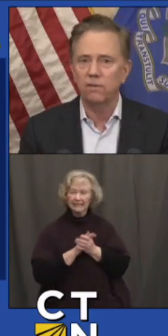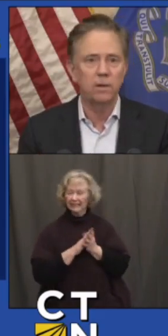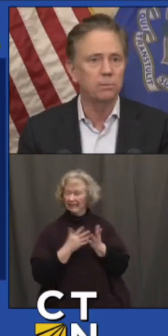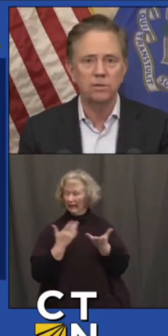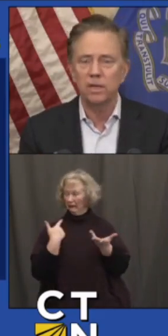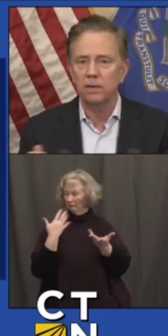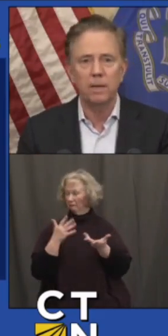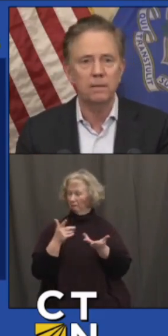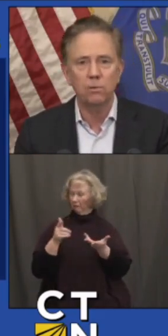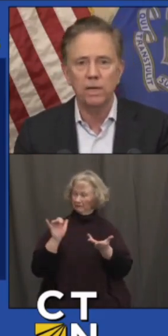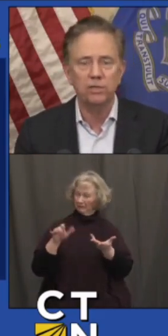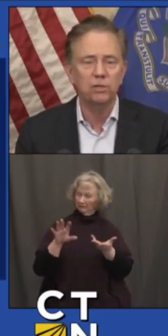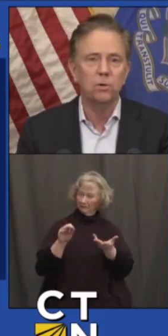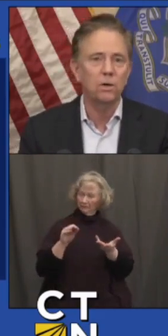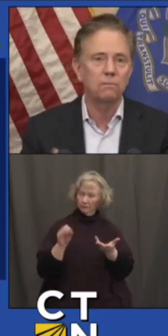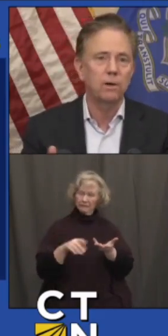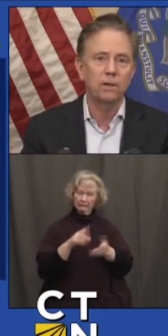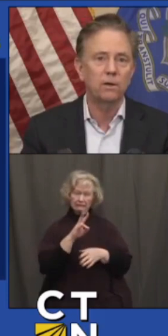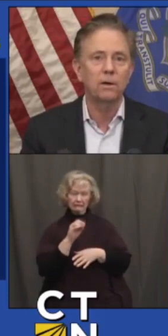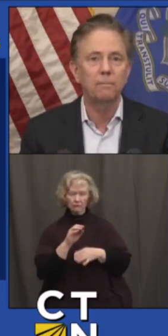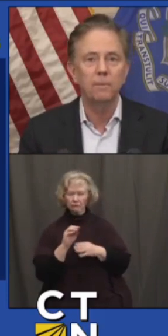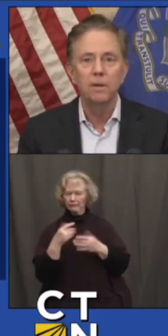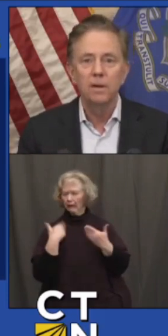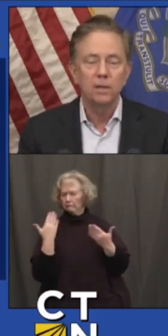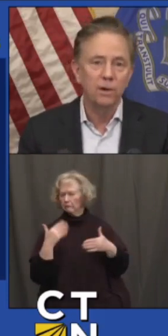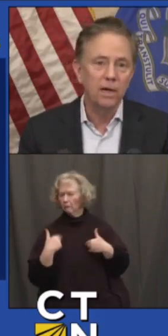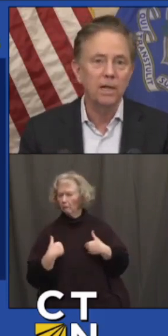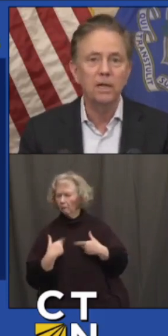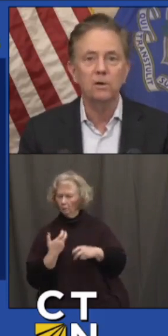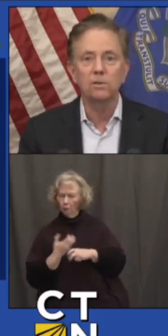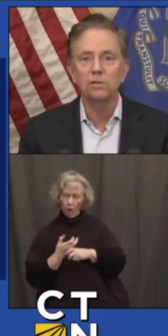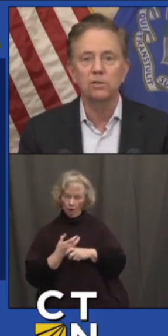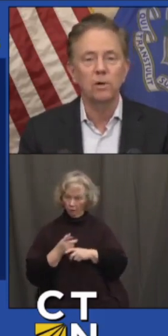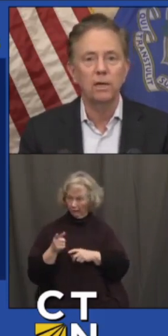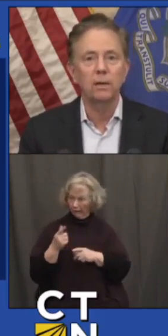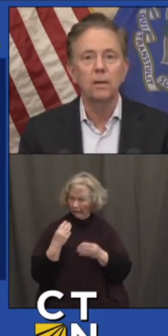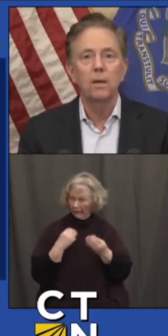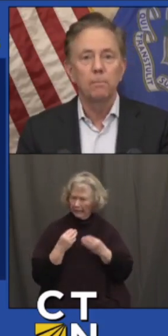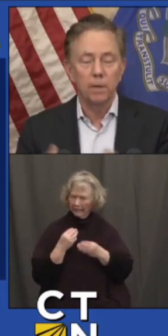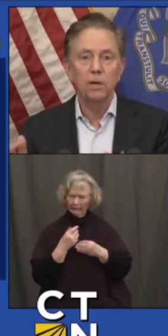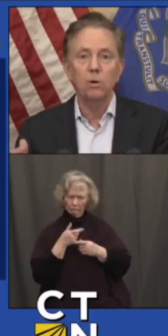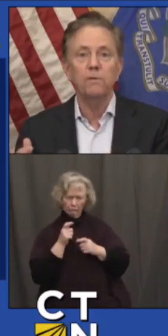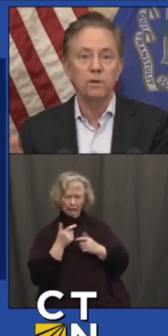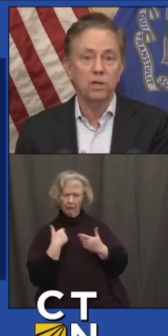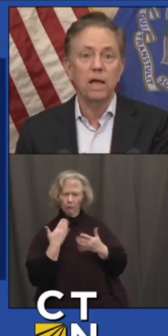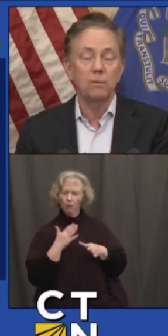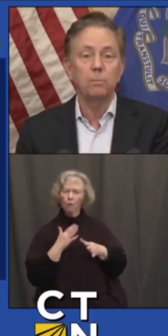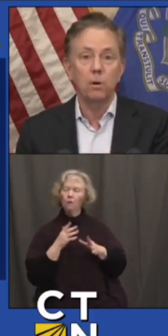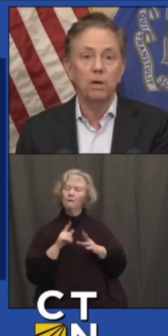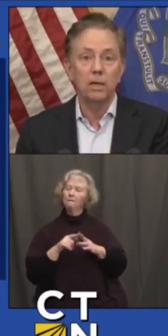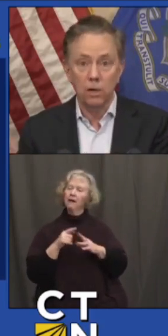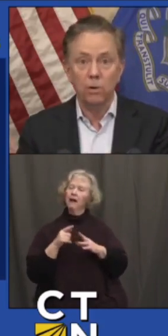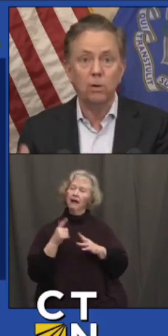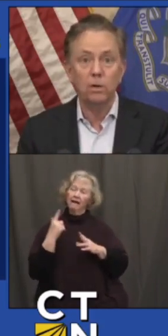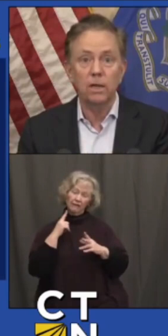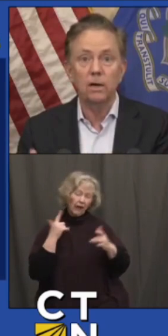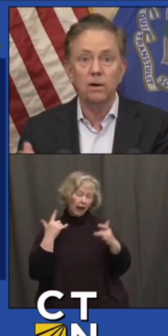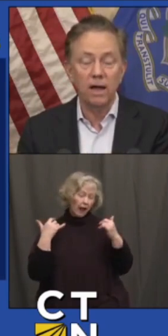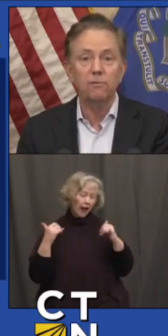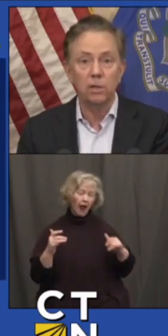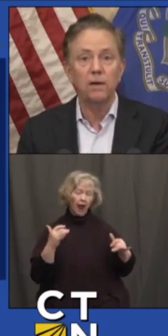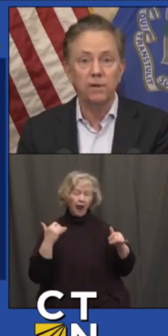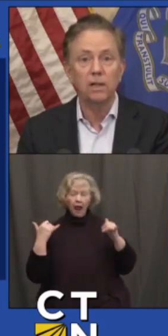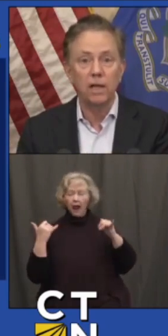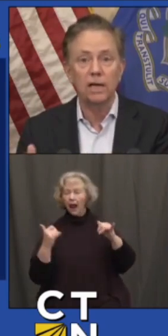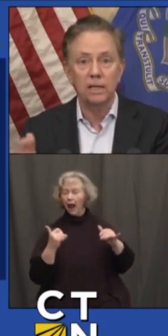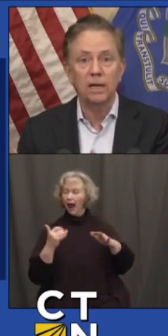or 70 percent. I'm not quite sure whether they're eating or just drinking. But I know if there's a loud party going on there